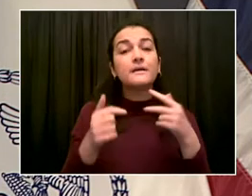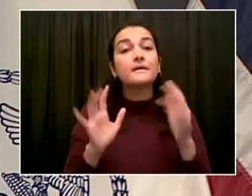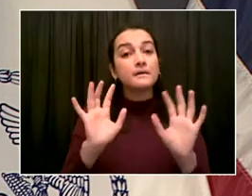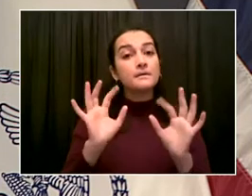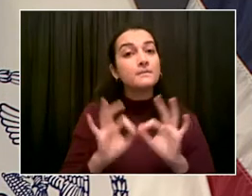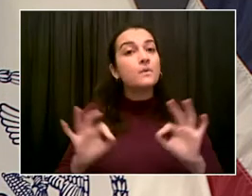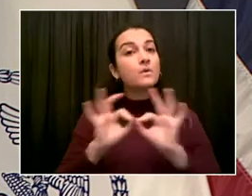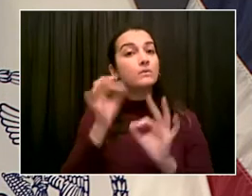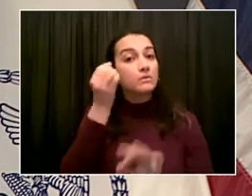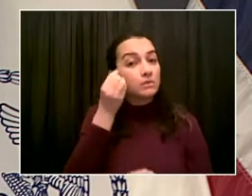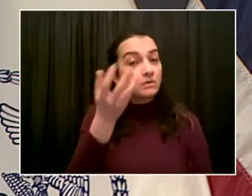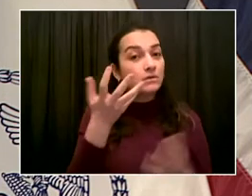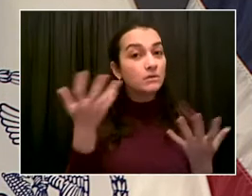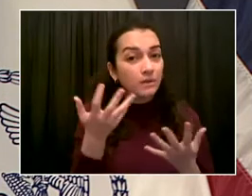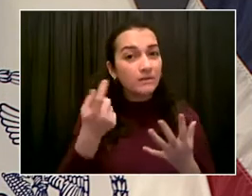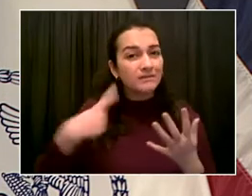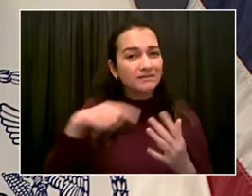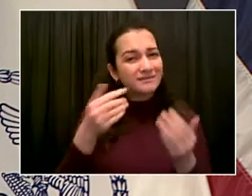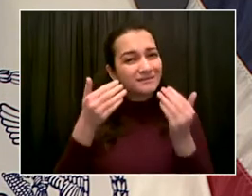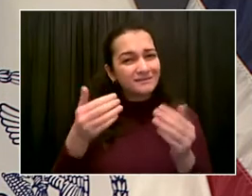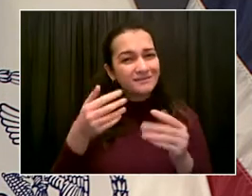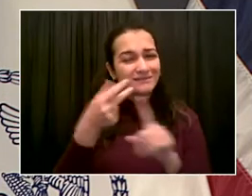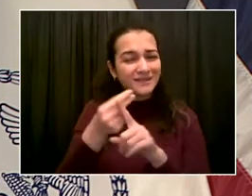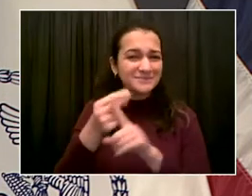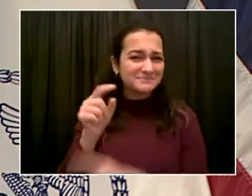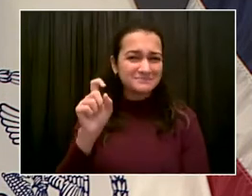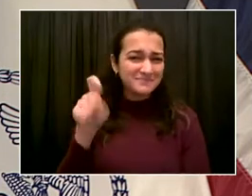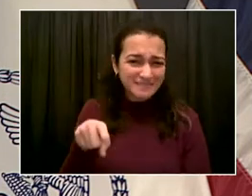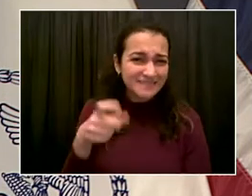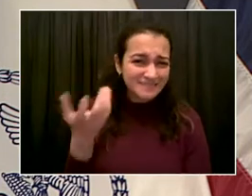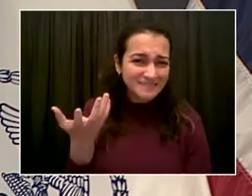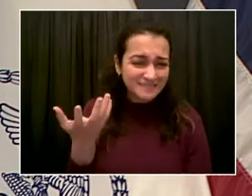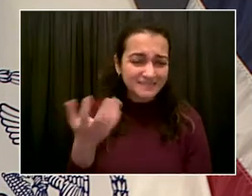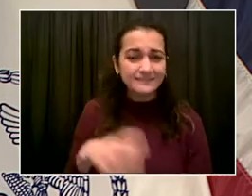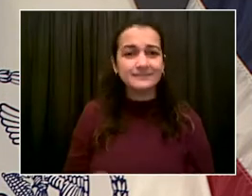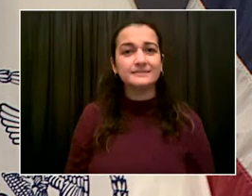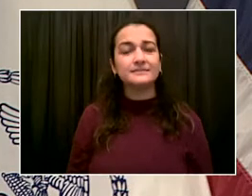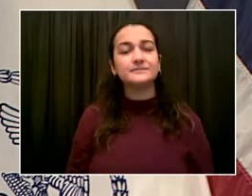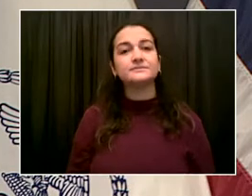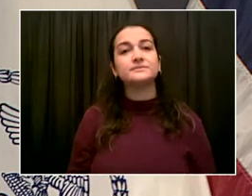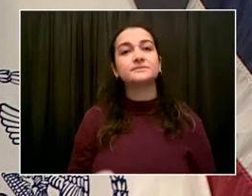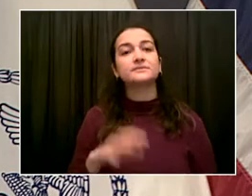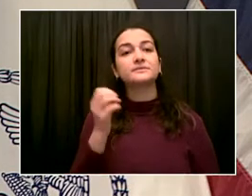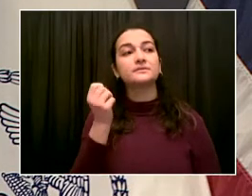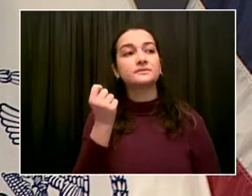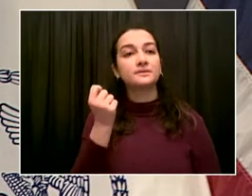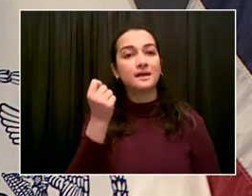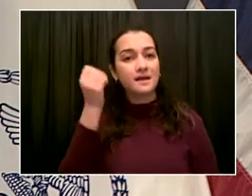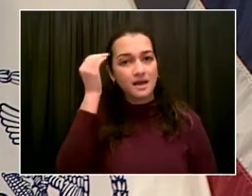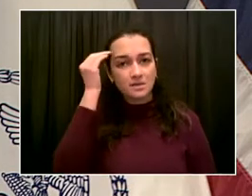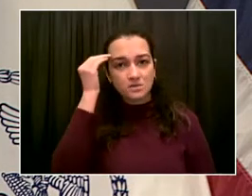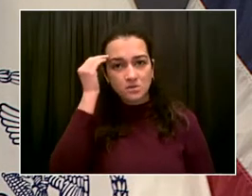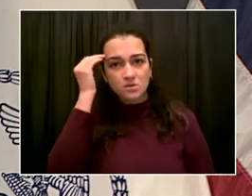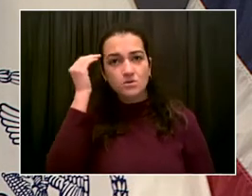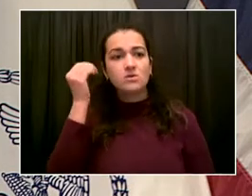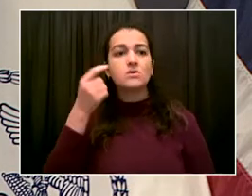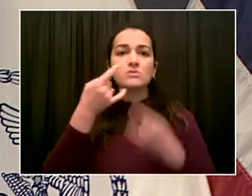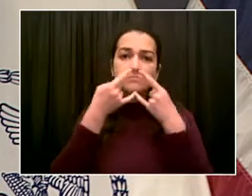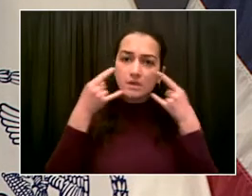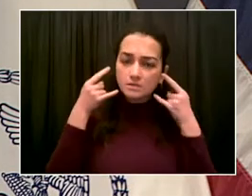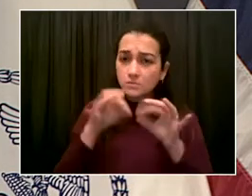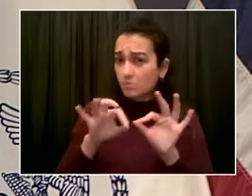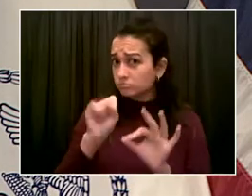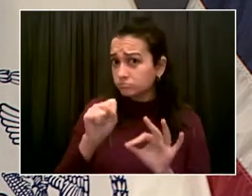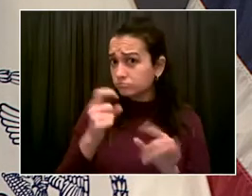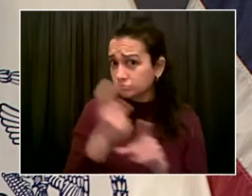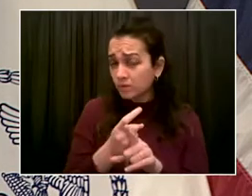of the equation. Respect the role mask play, always have. But our team is united and we're united with